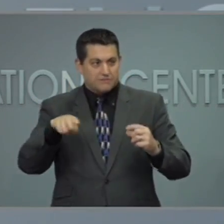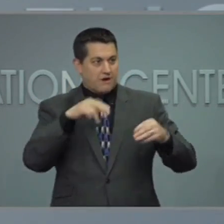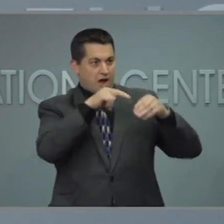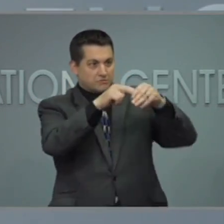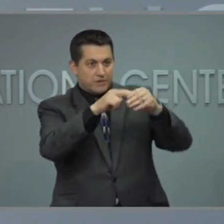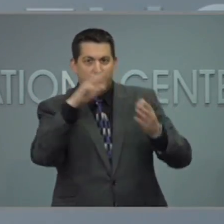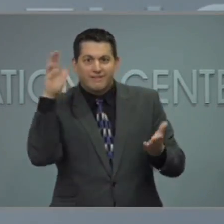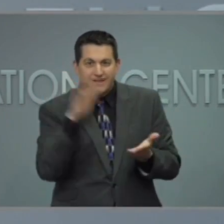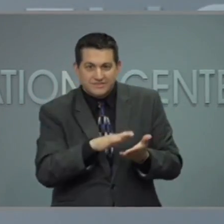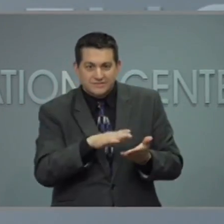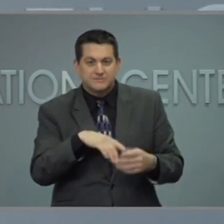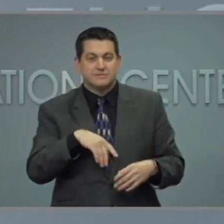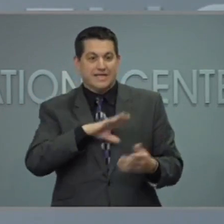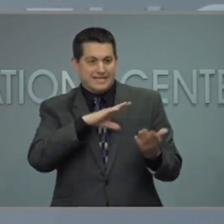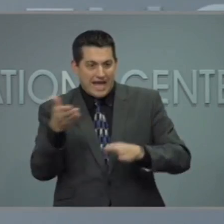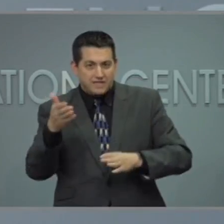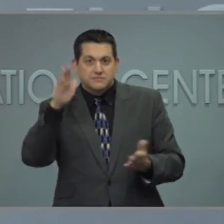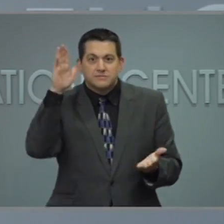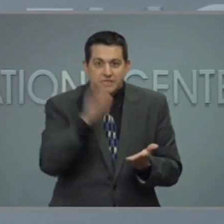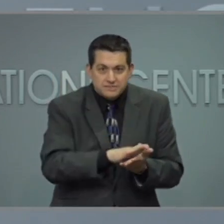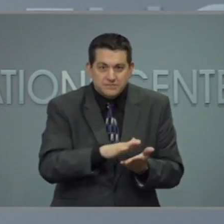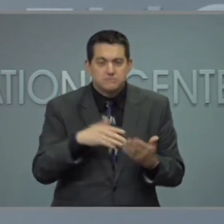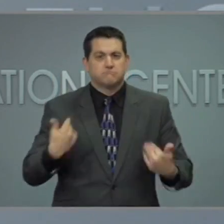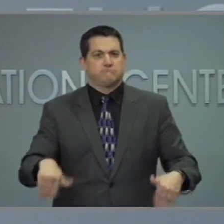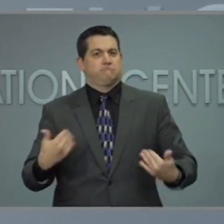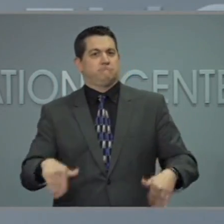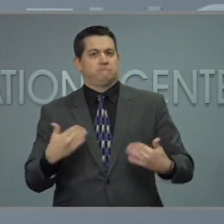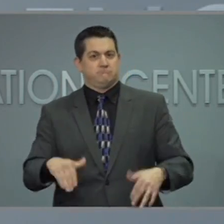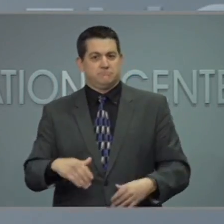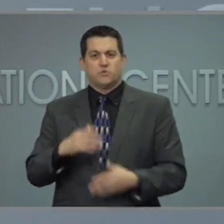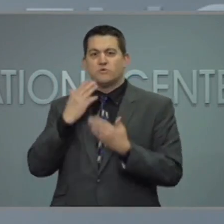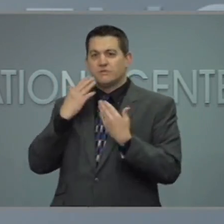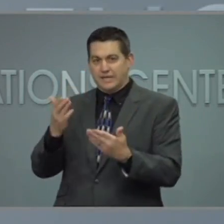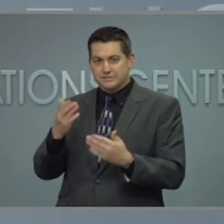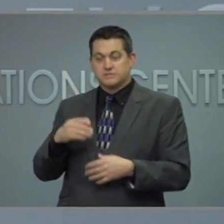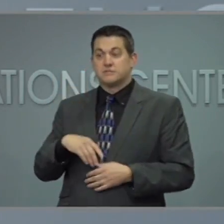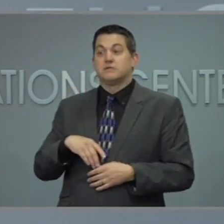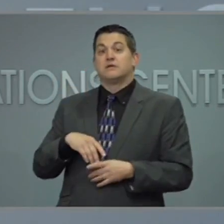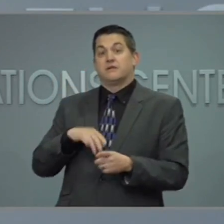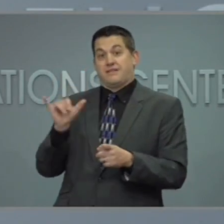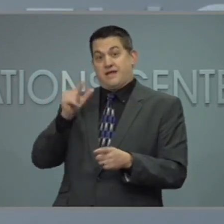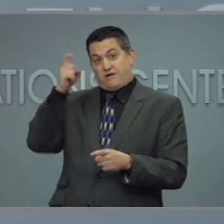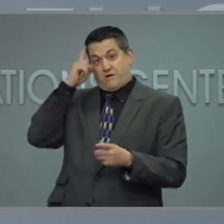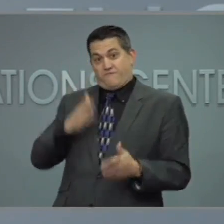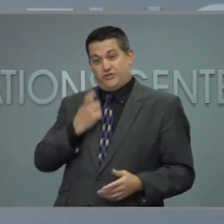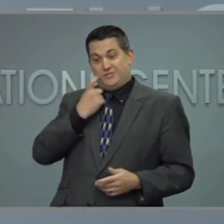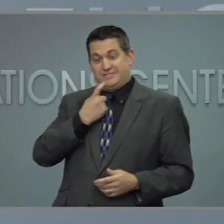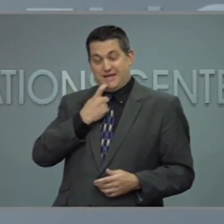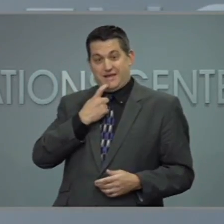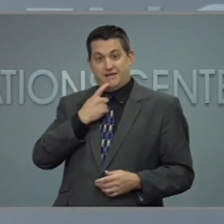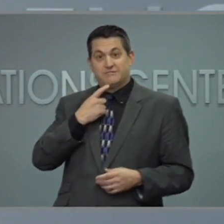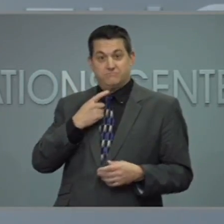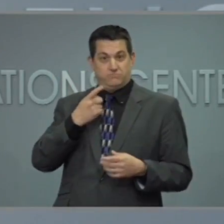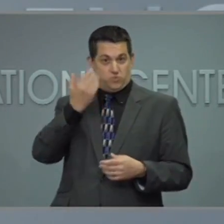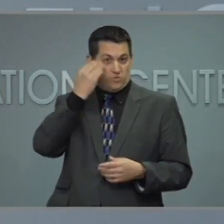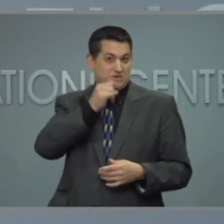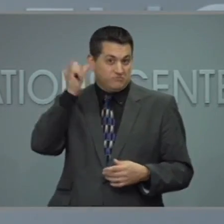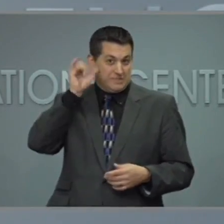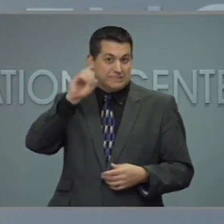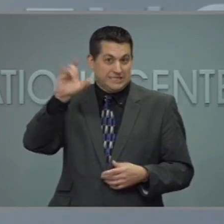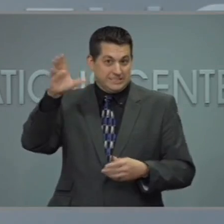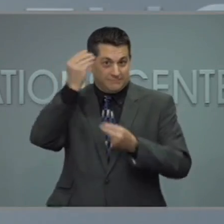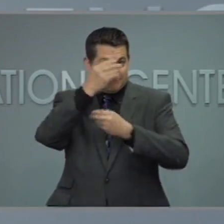and lower deaths. As the Governor said, thanks to the good news from the CDC yesterday, safety measures like